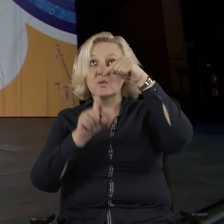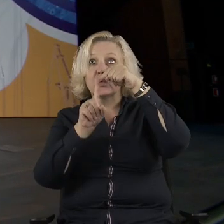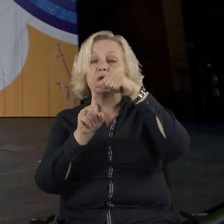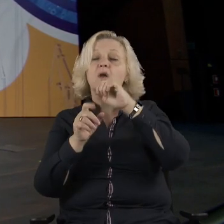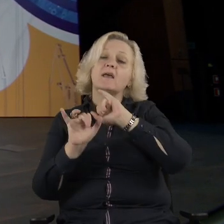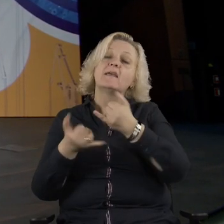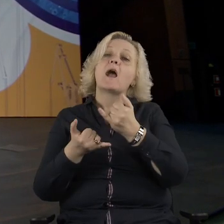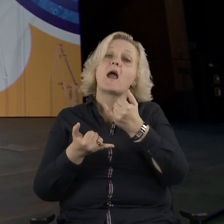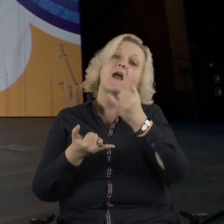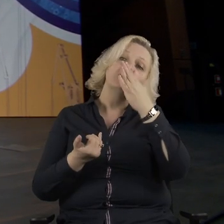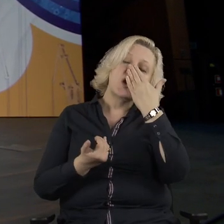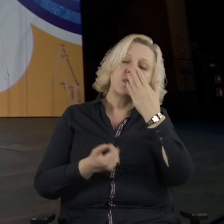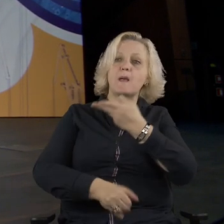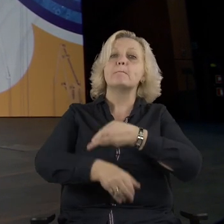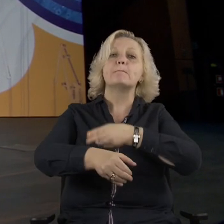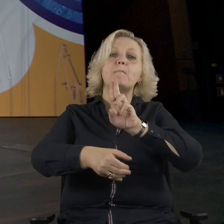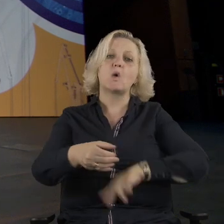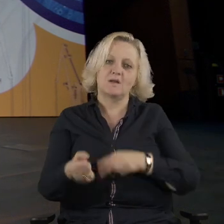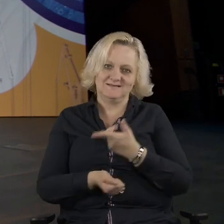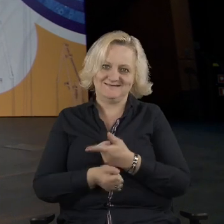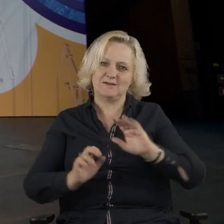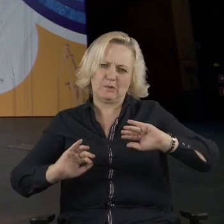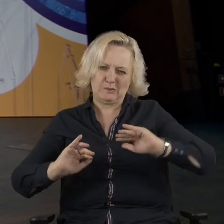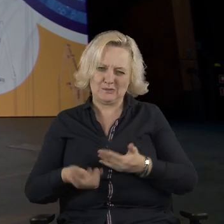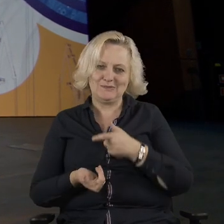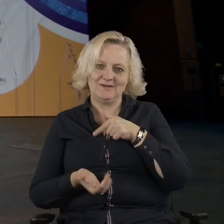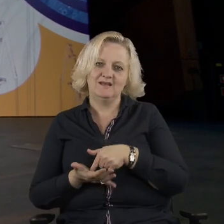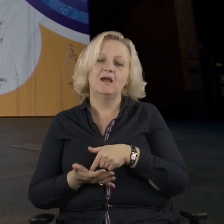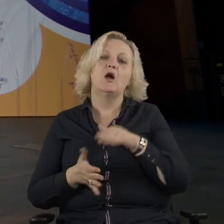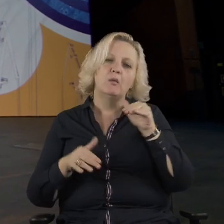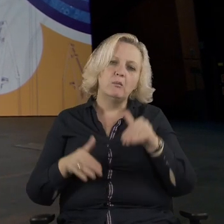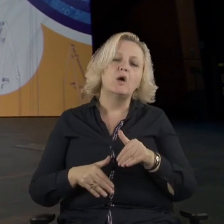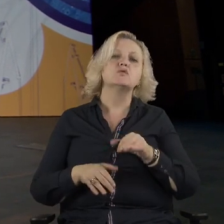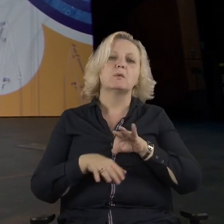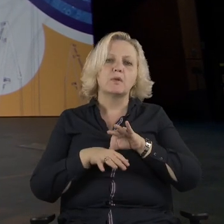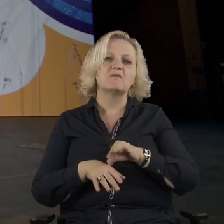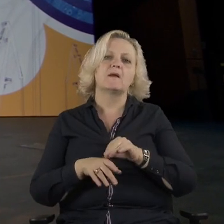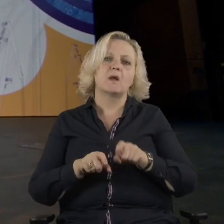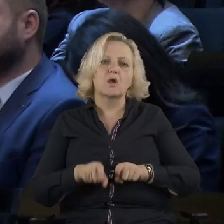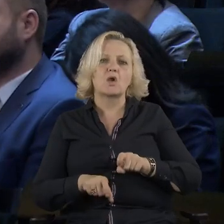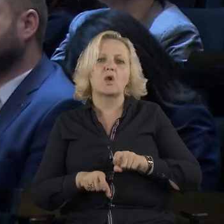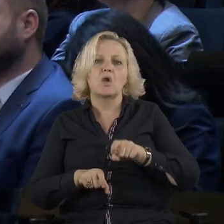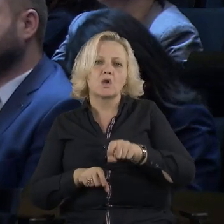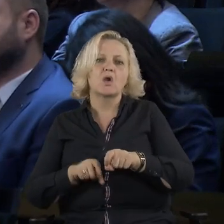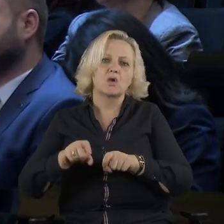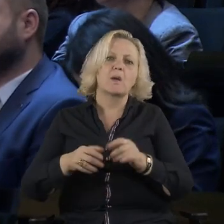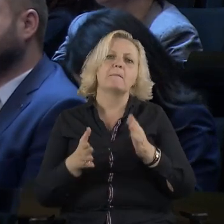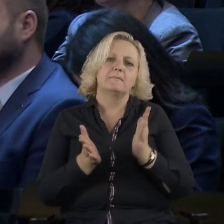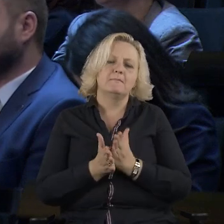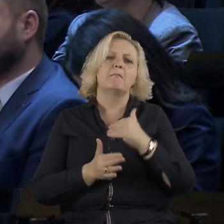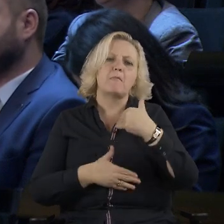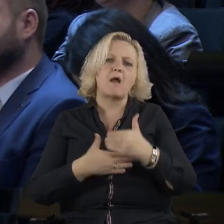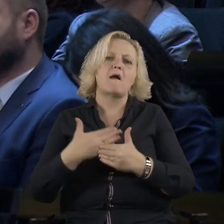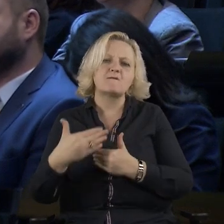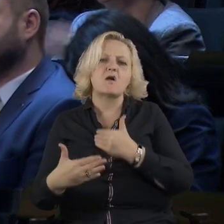changes across